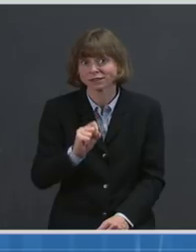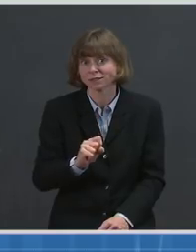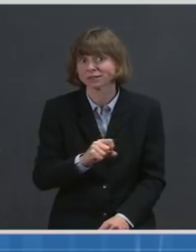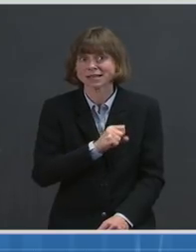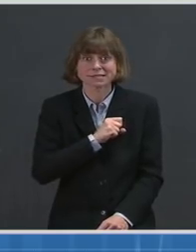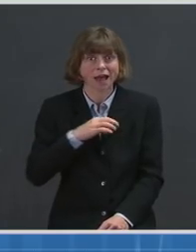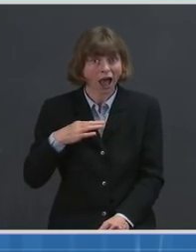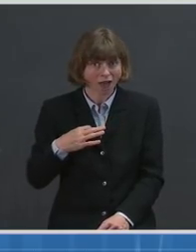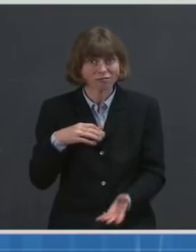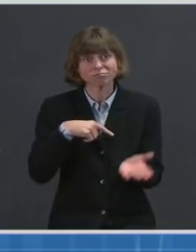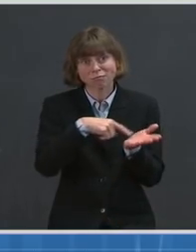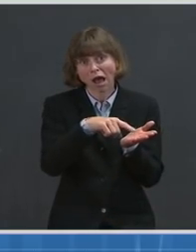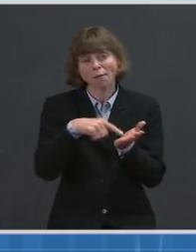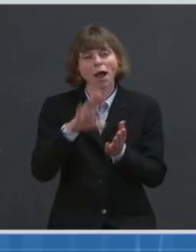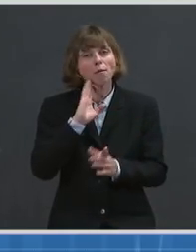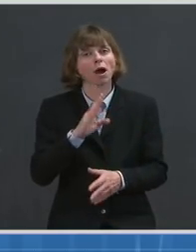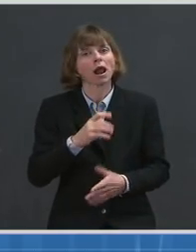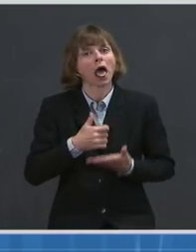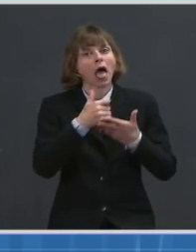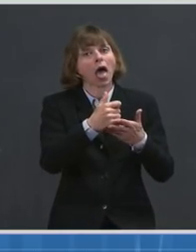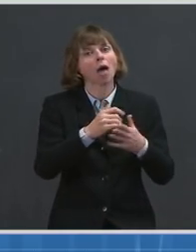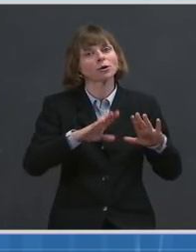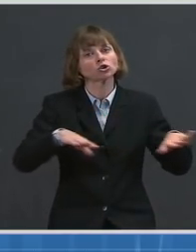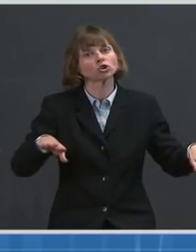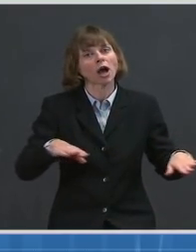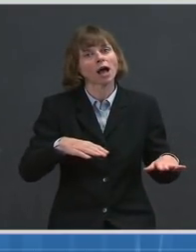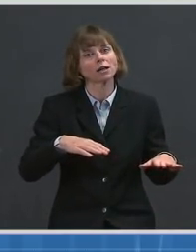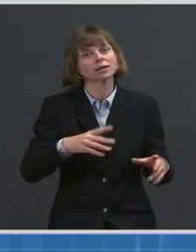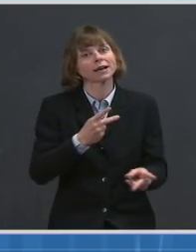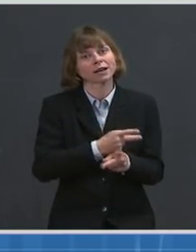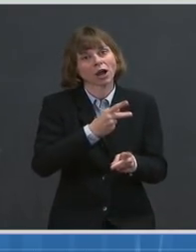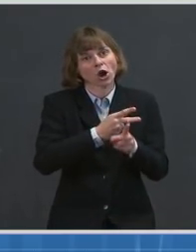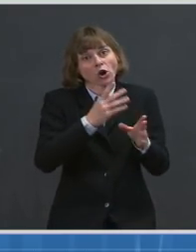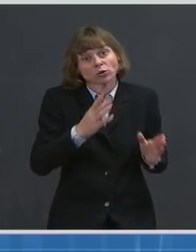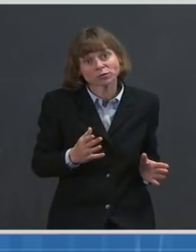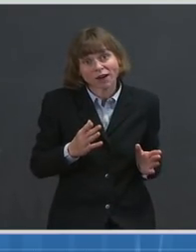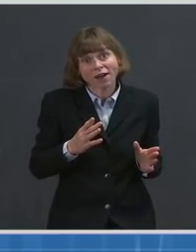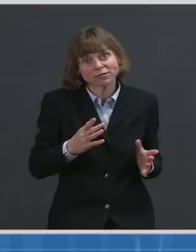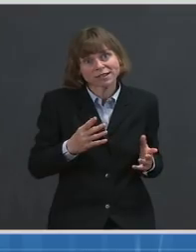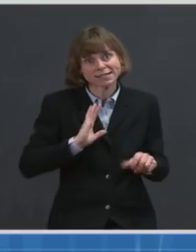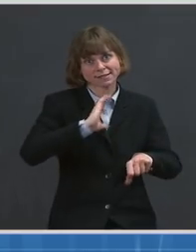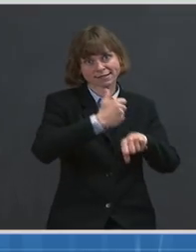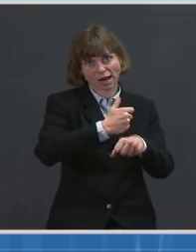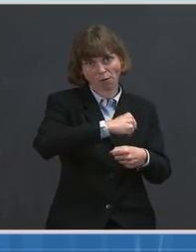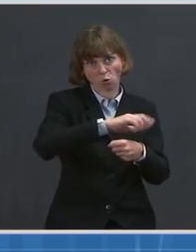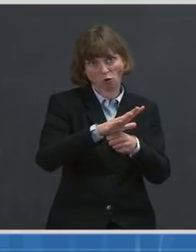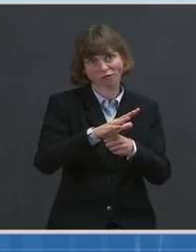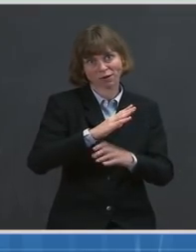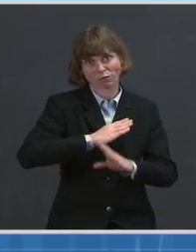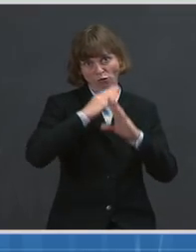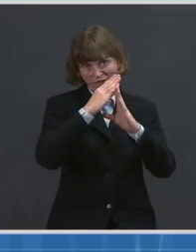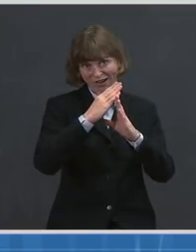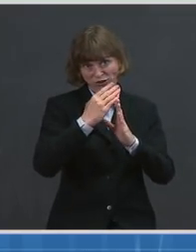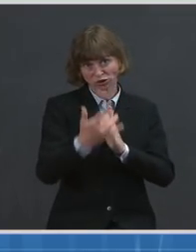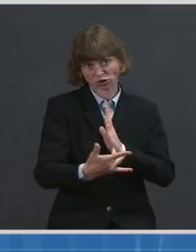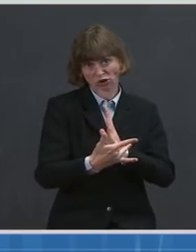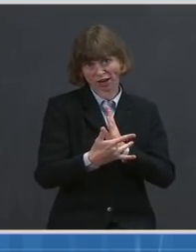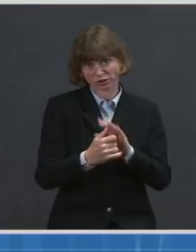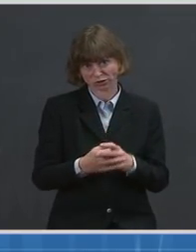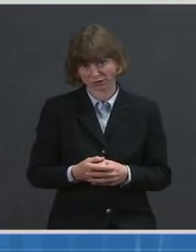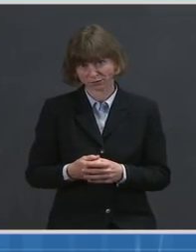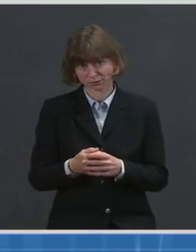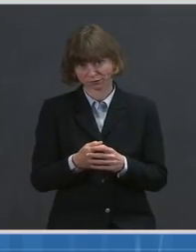also to help child care providers implement COVID-19 prevention strategies. I also want to stress that our child care